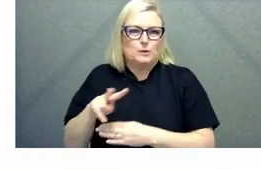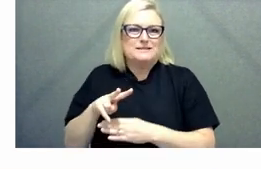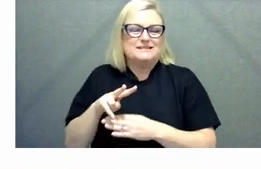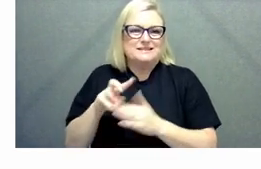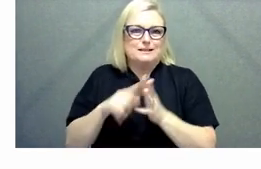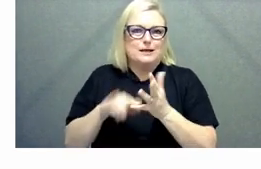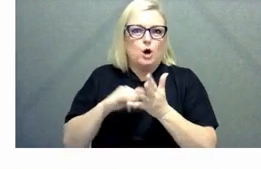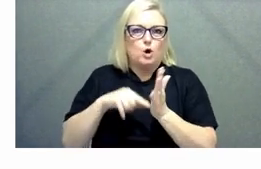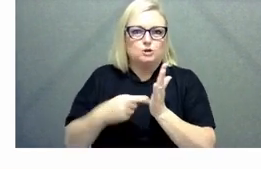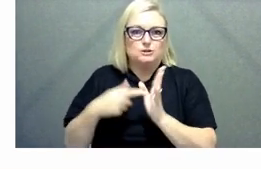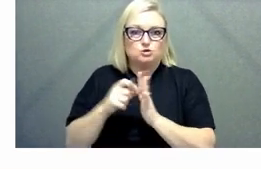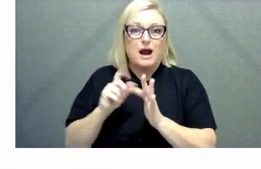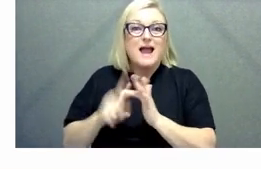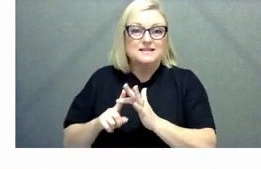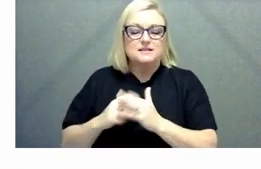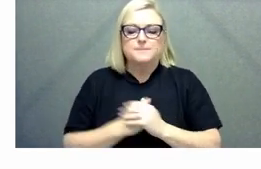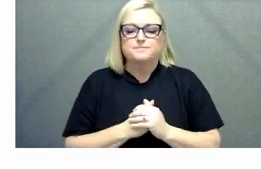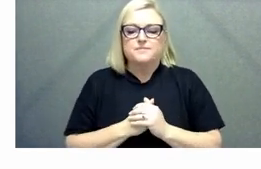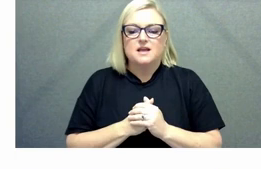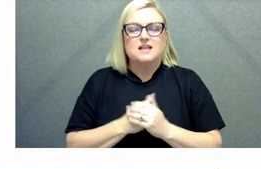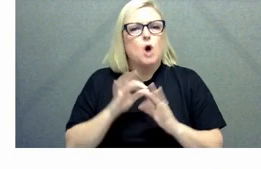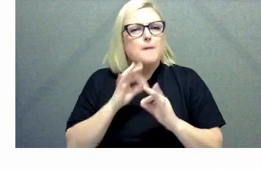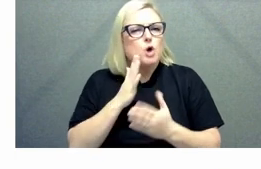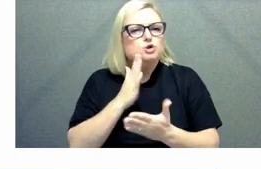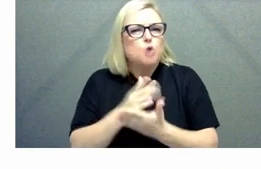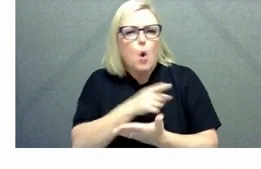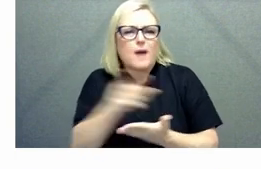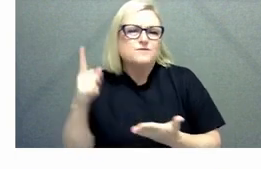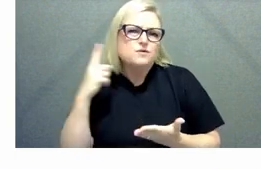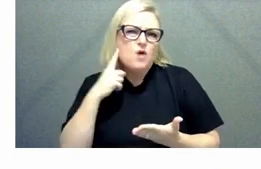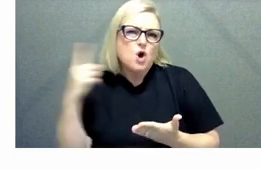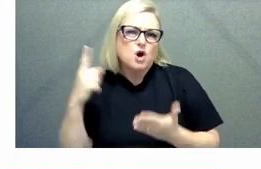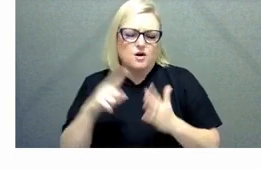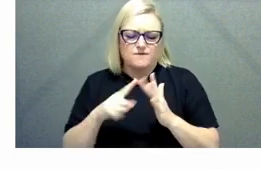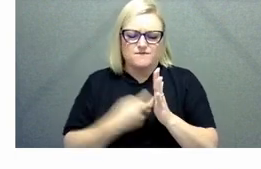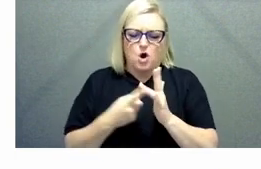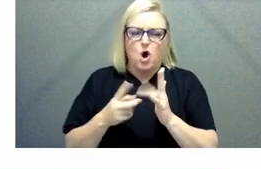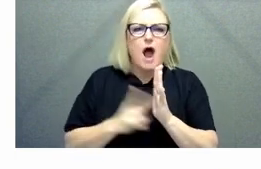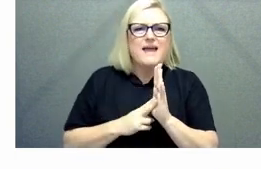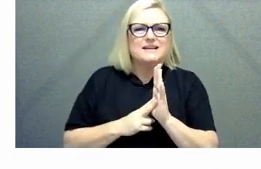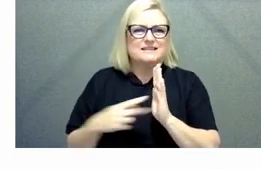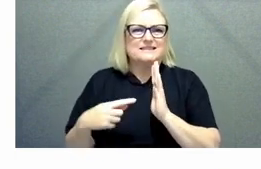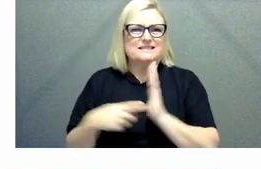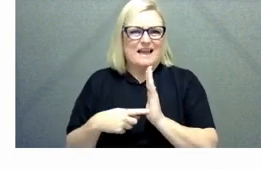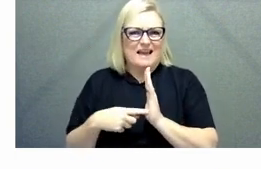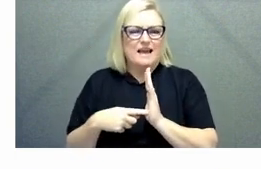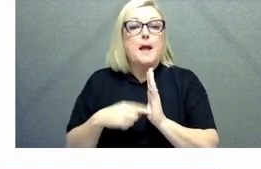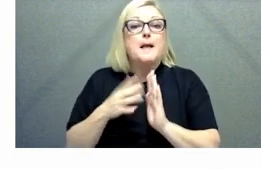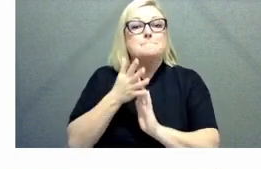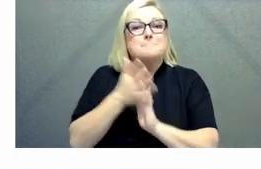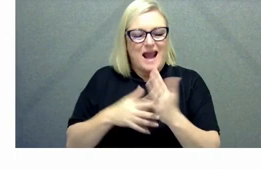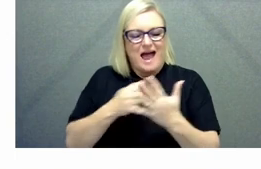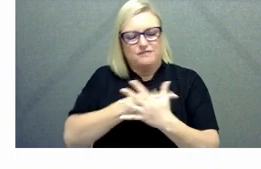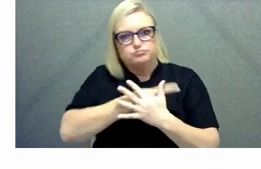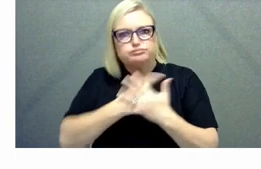all you know those i and t-shaped people I'm not sure if you're familiar with that concept but to learn those general skills as well and be able to apply them